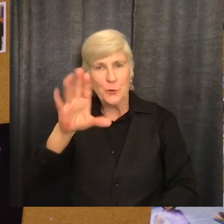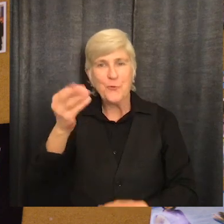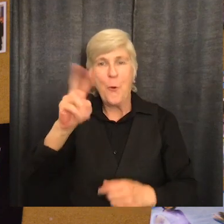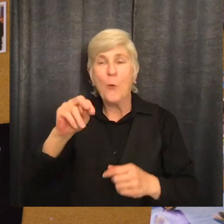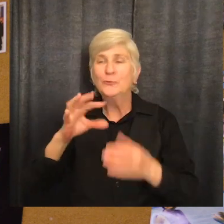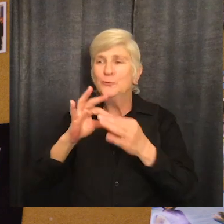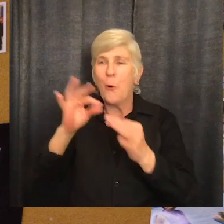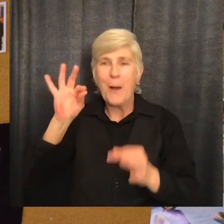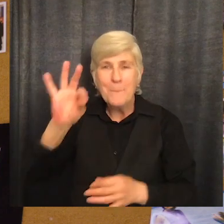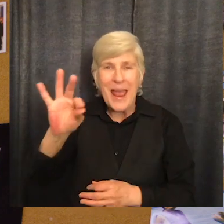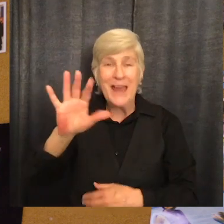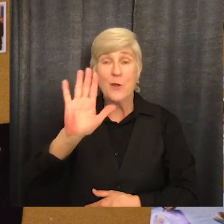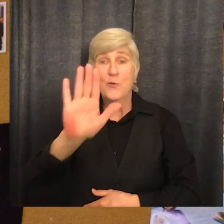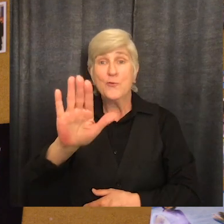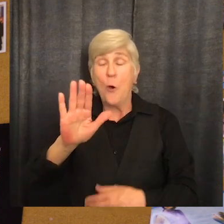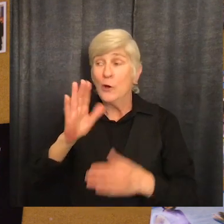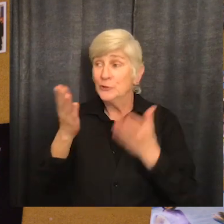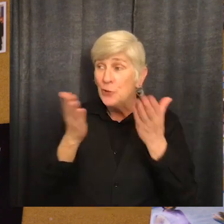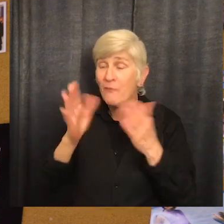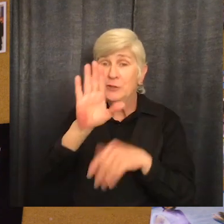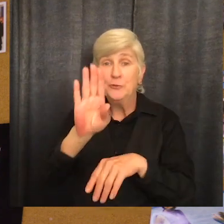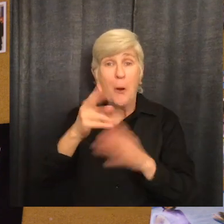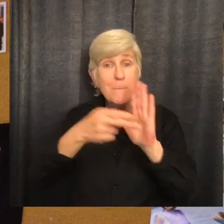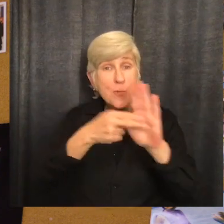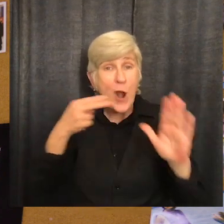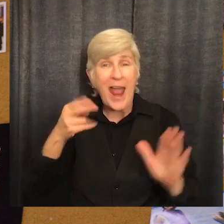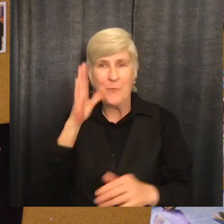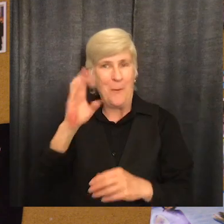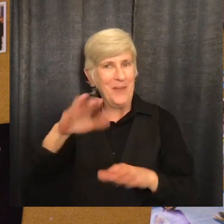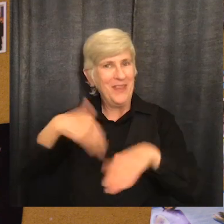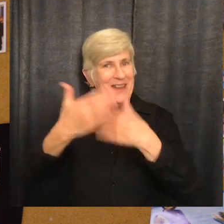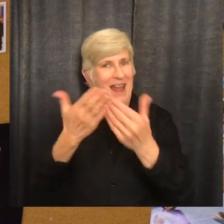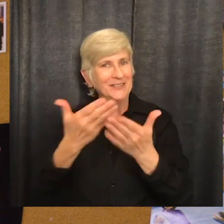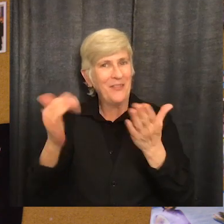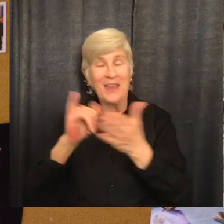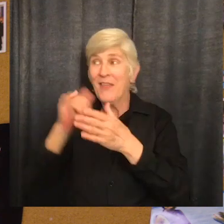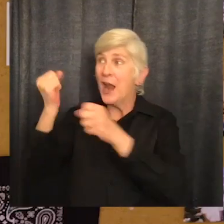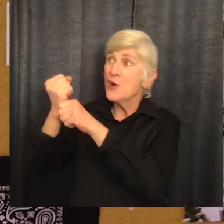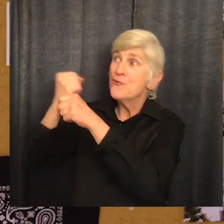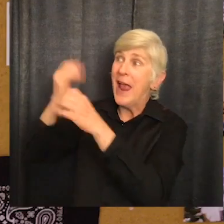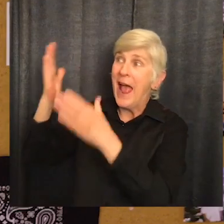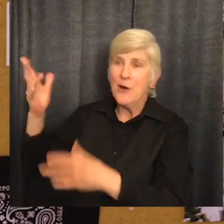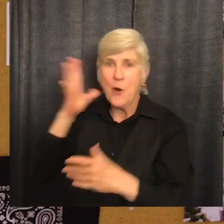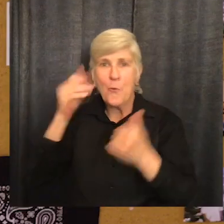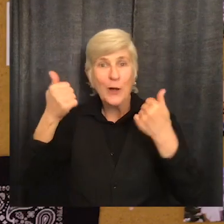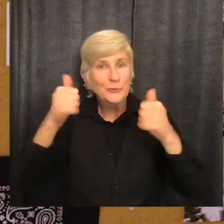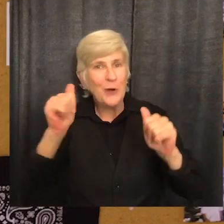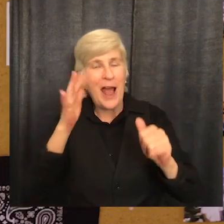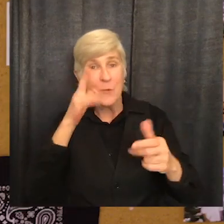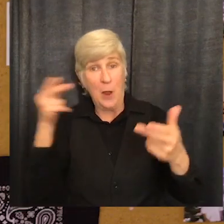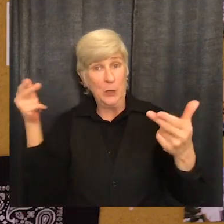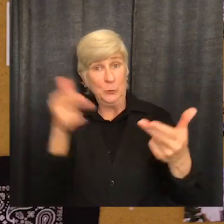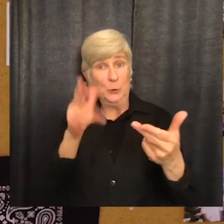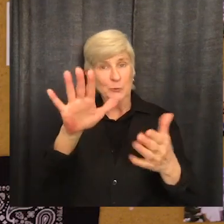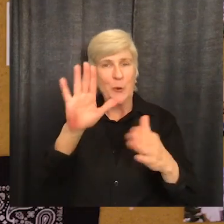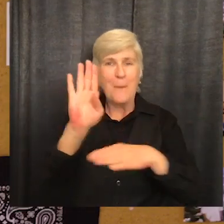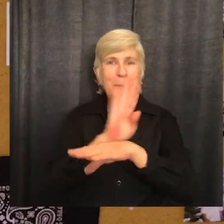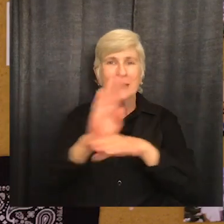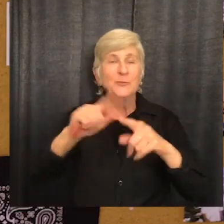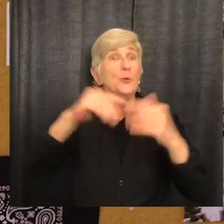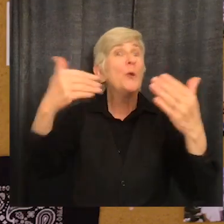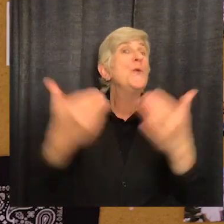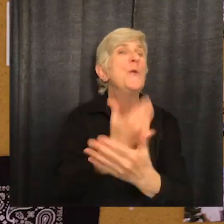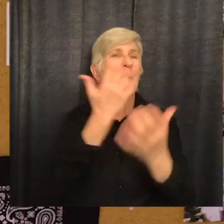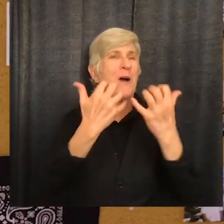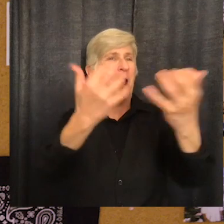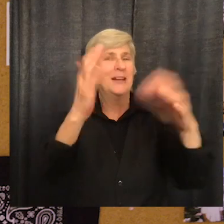your business, your service, your brand, will be the next thing that a creator tries, introducing your business to a whole new